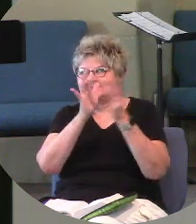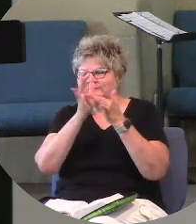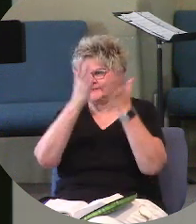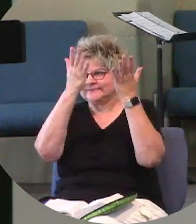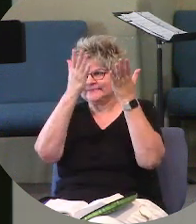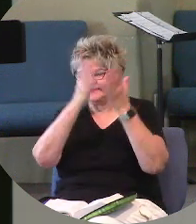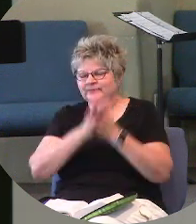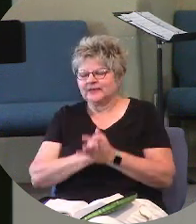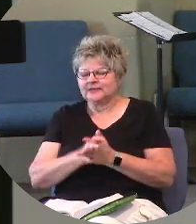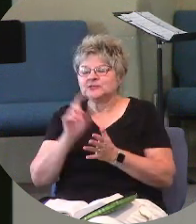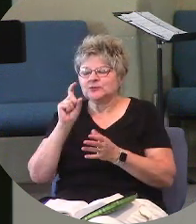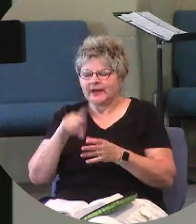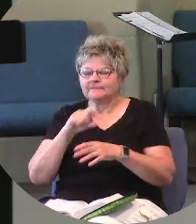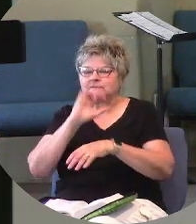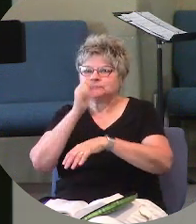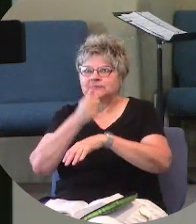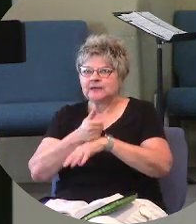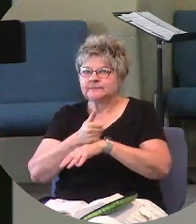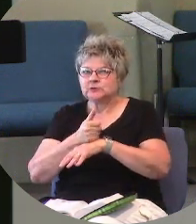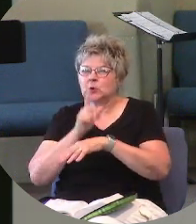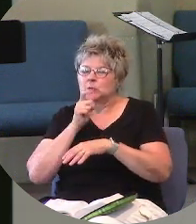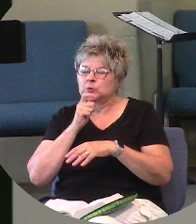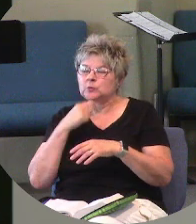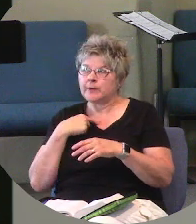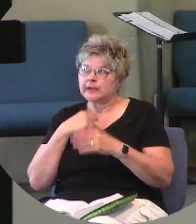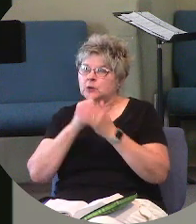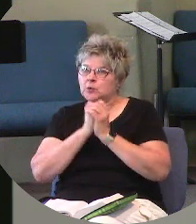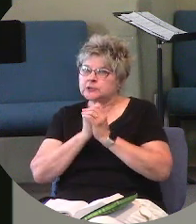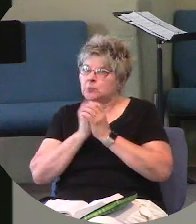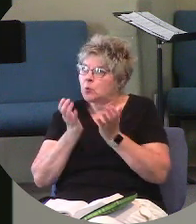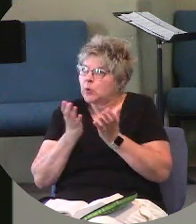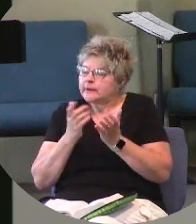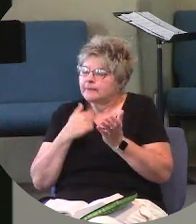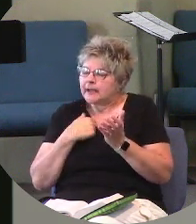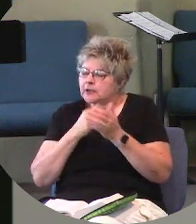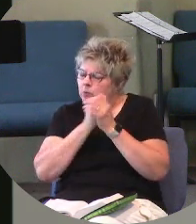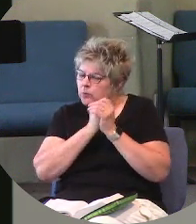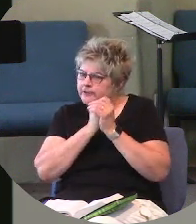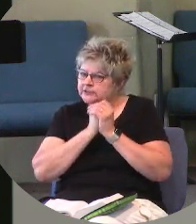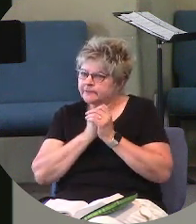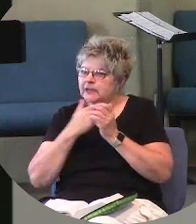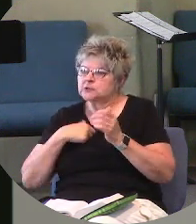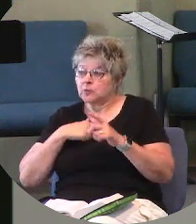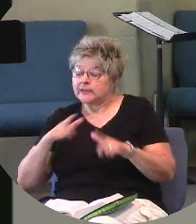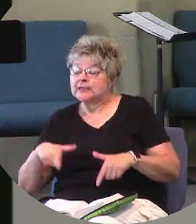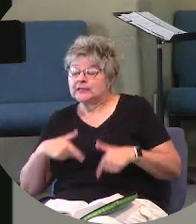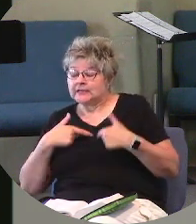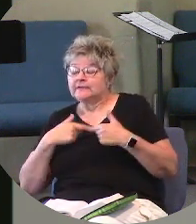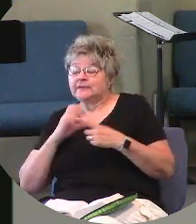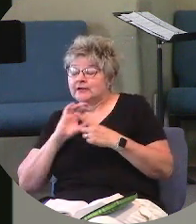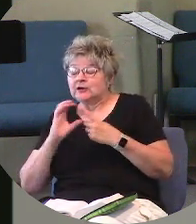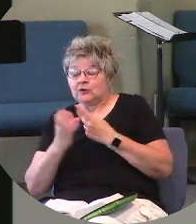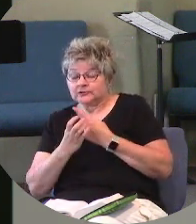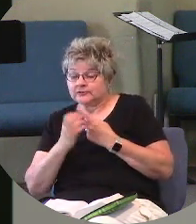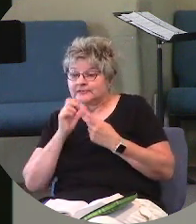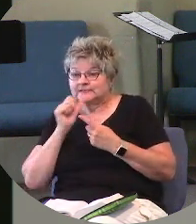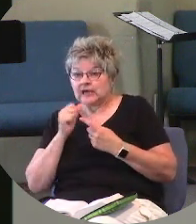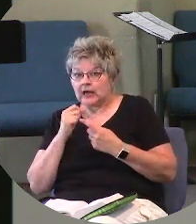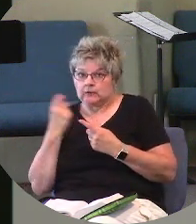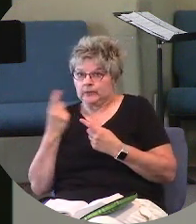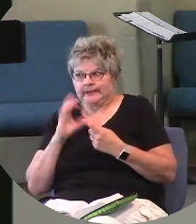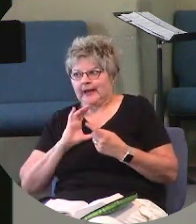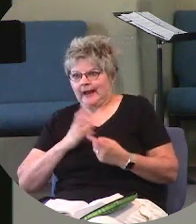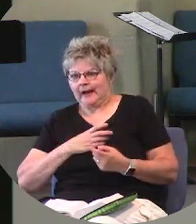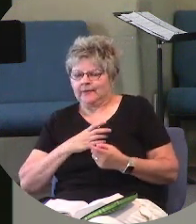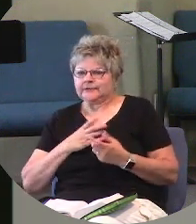So you've got to establish, well, who am I going to worship? What am I going to worship? Because we live in a culture, and it's not just our